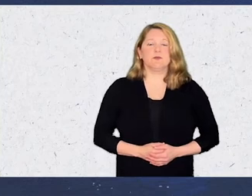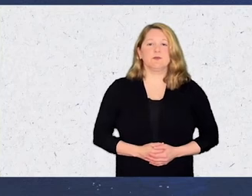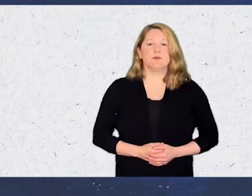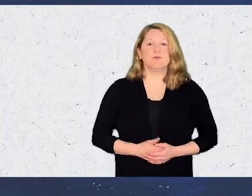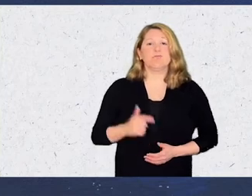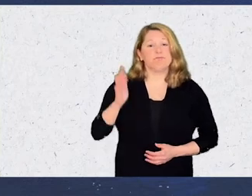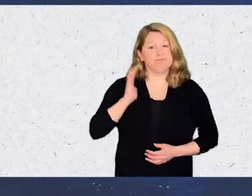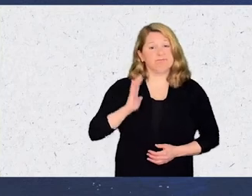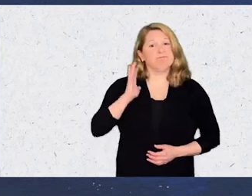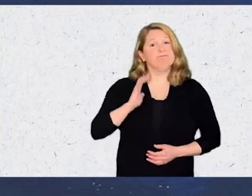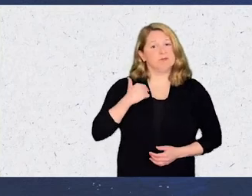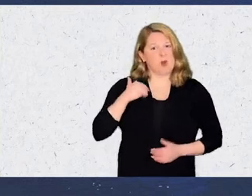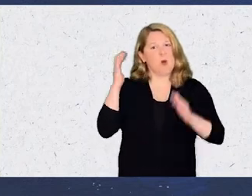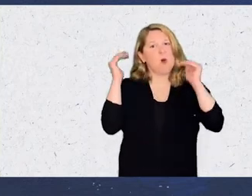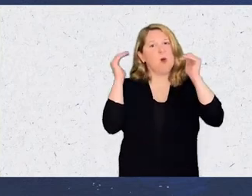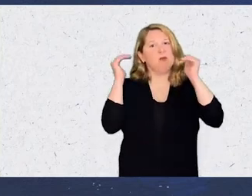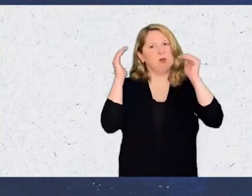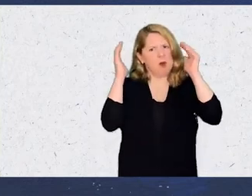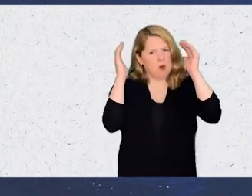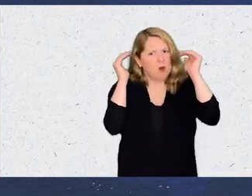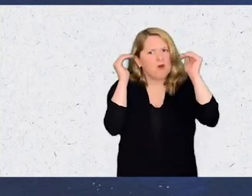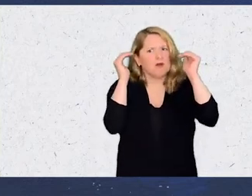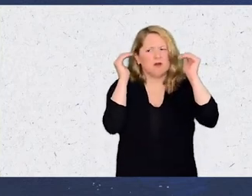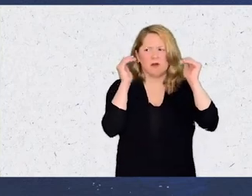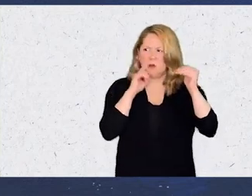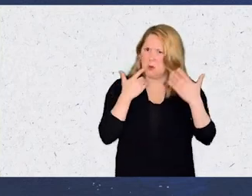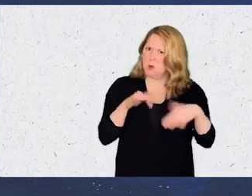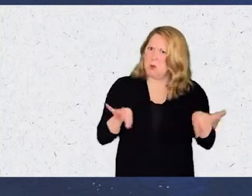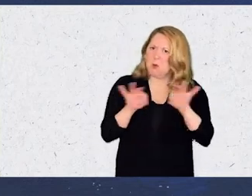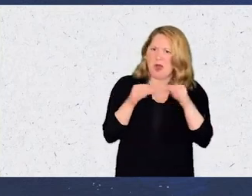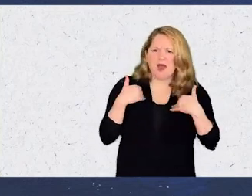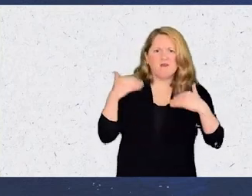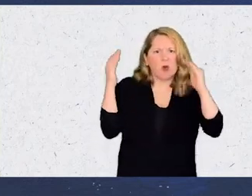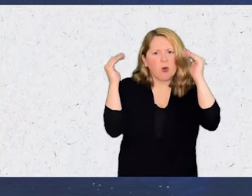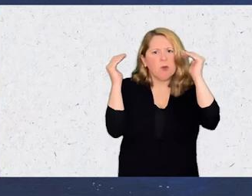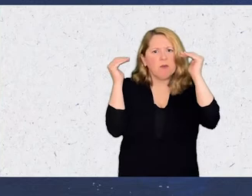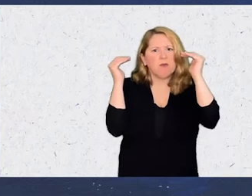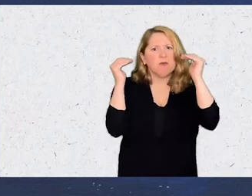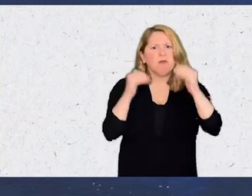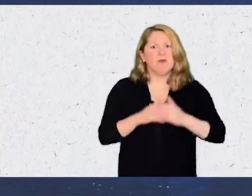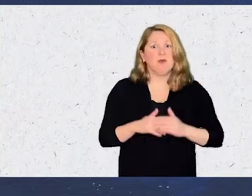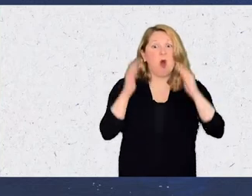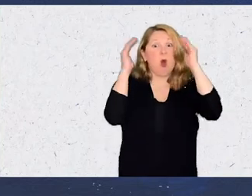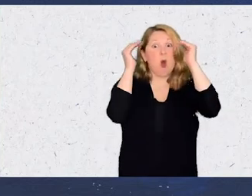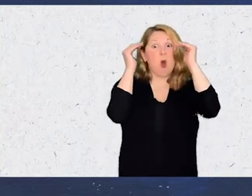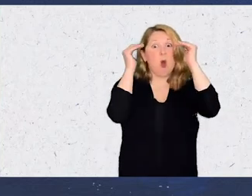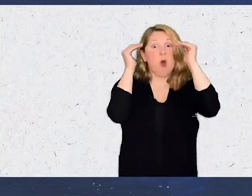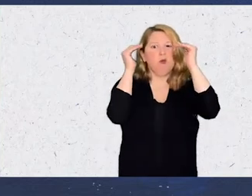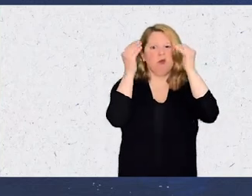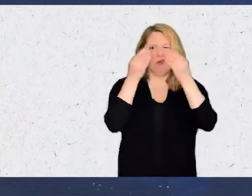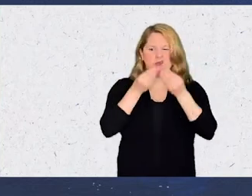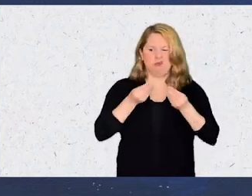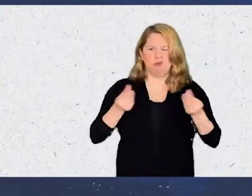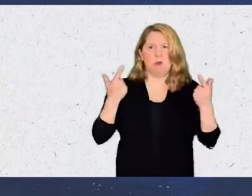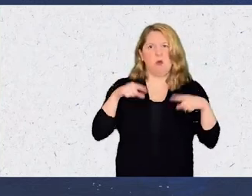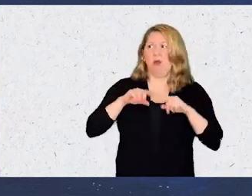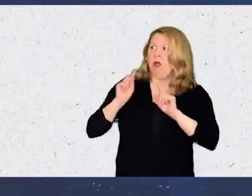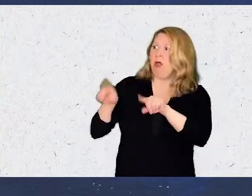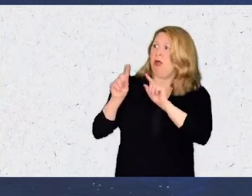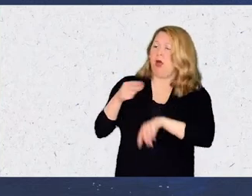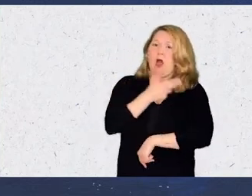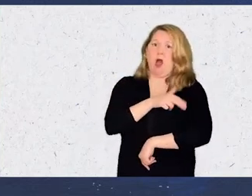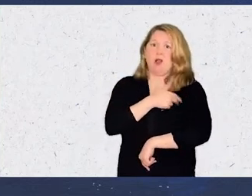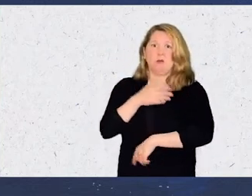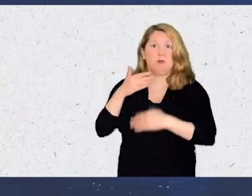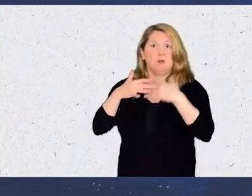I used to hope, to be hopeful, to have hope. But hope bled out of me into endless